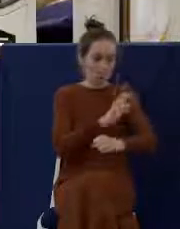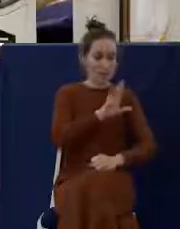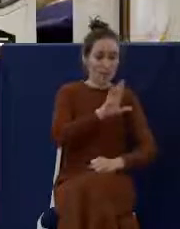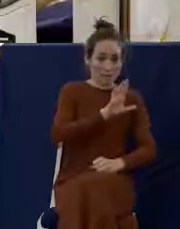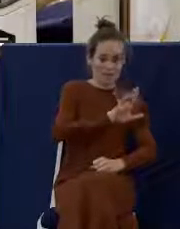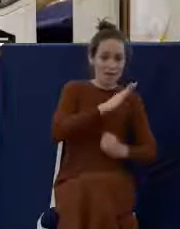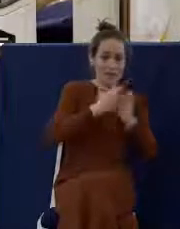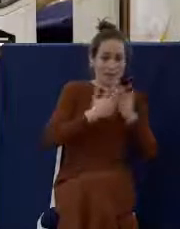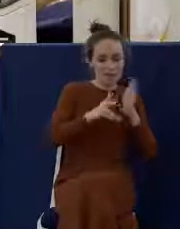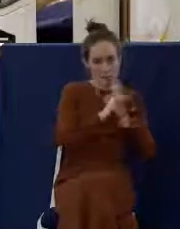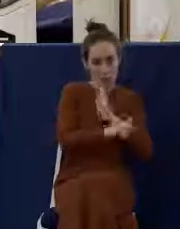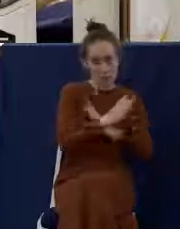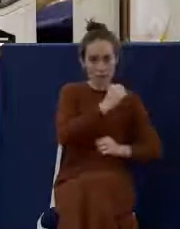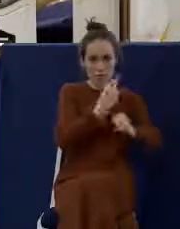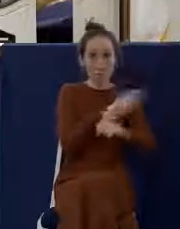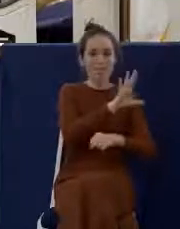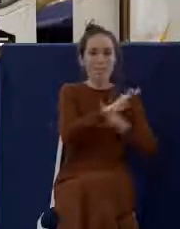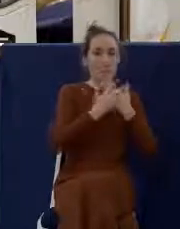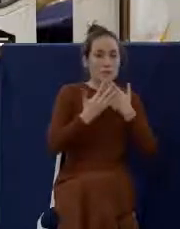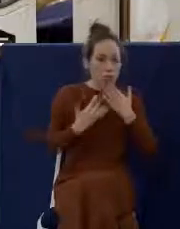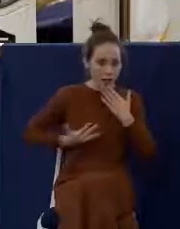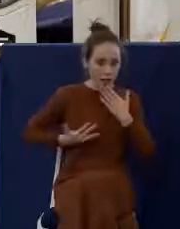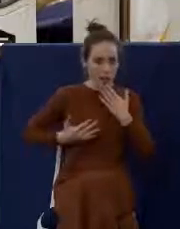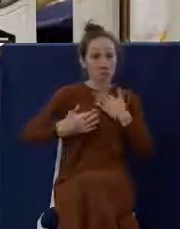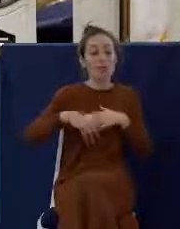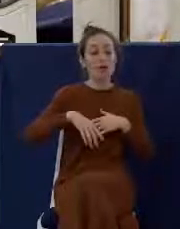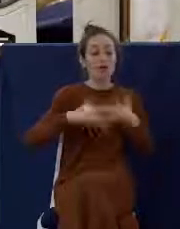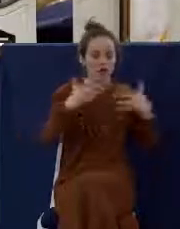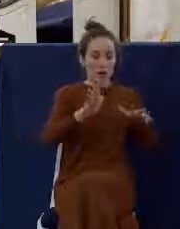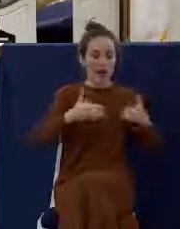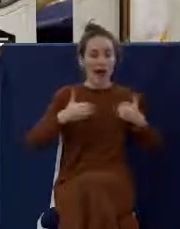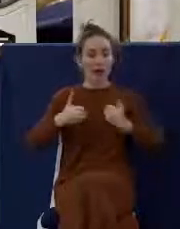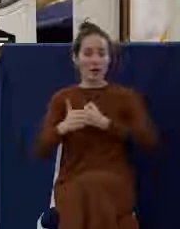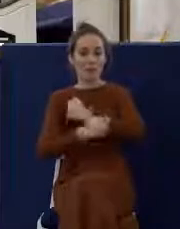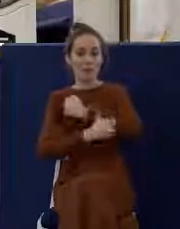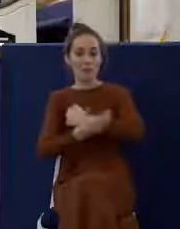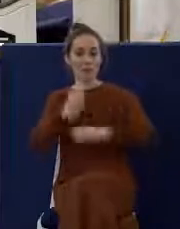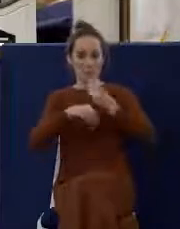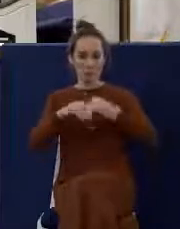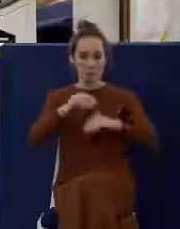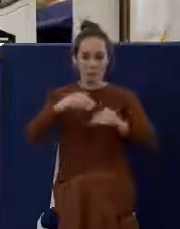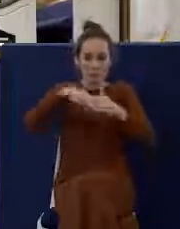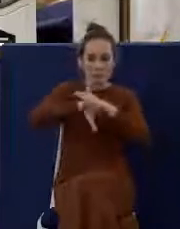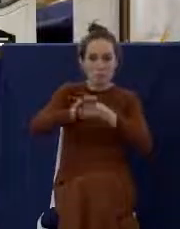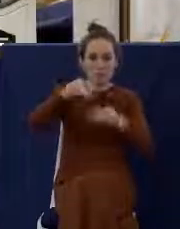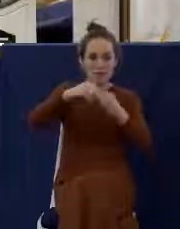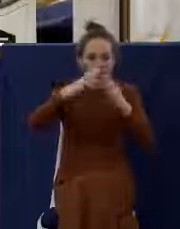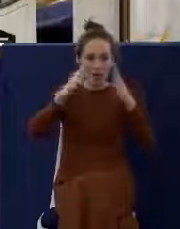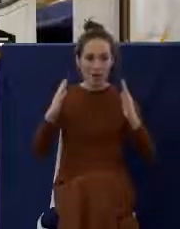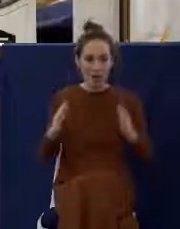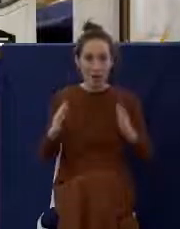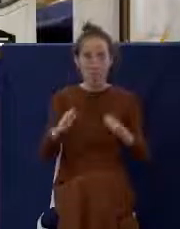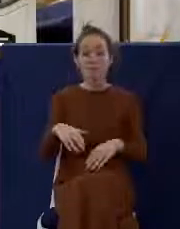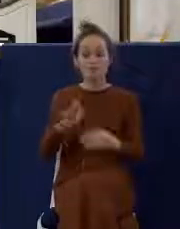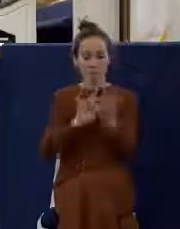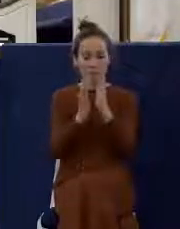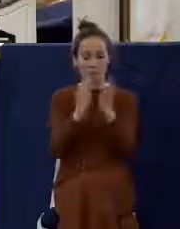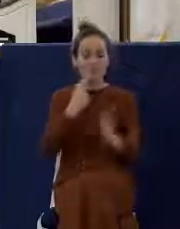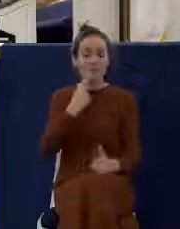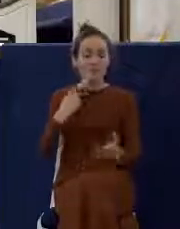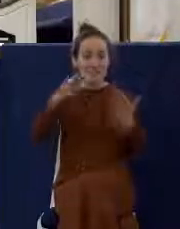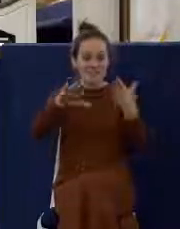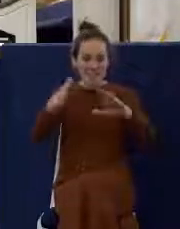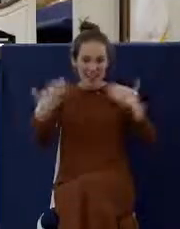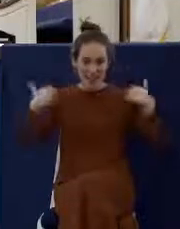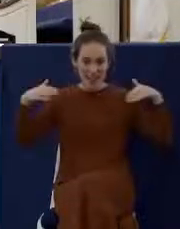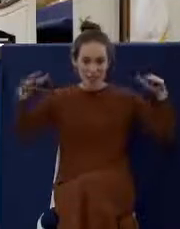Passover meal inside. And you remember the Bible says on that night, the death angel passed over all of the houses that were